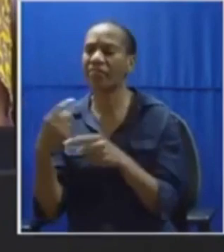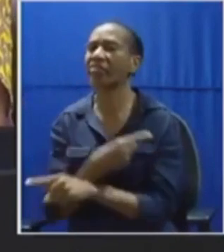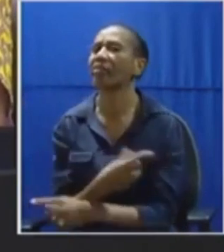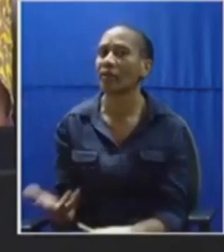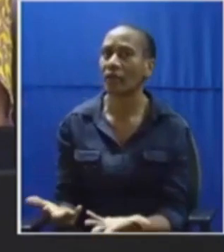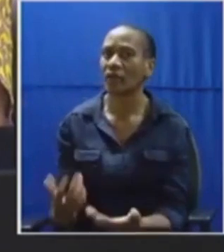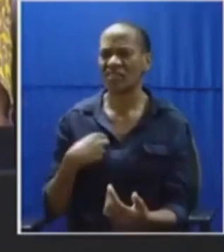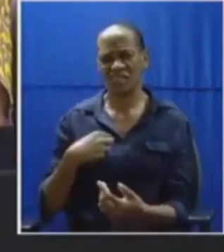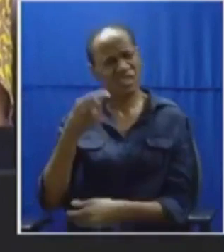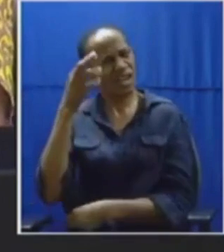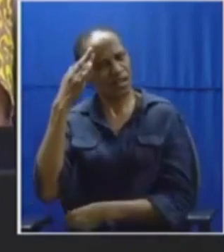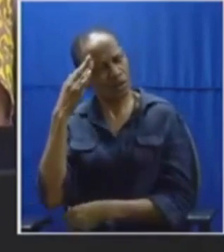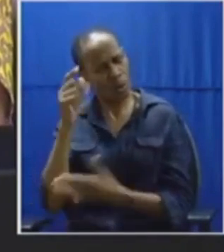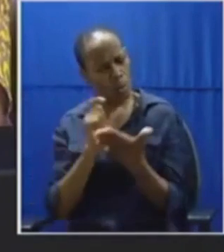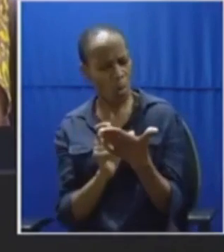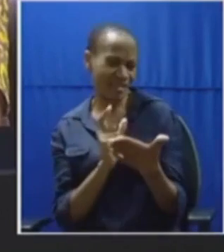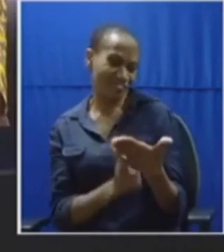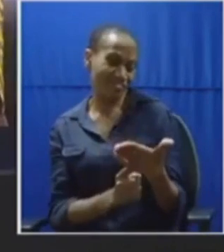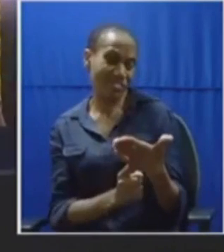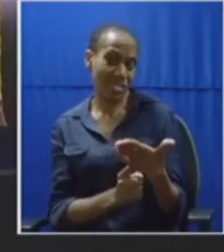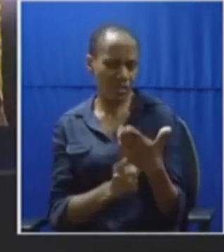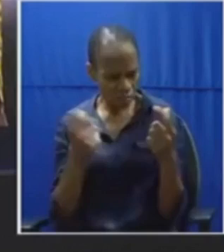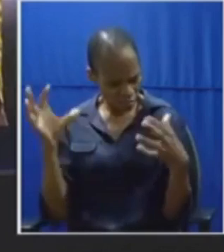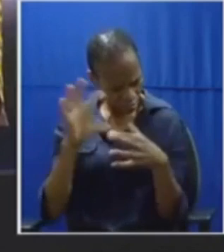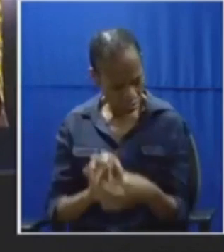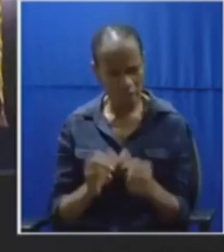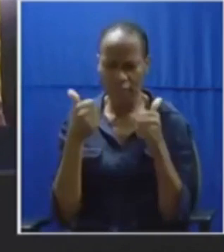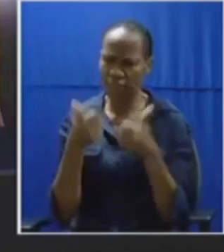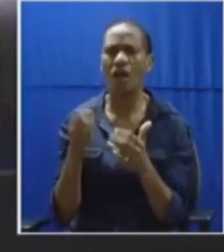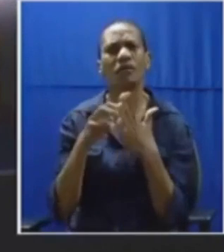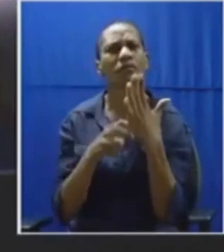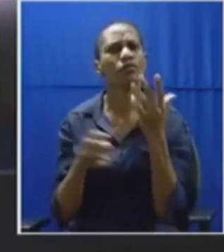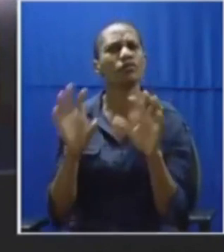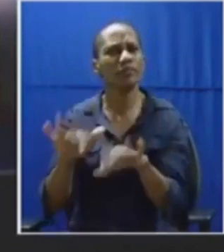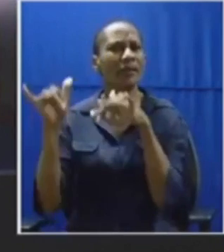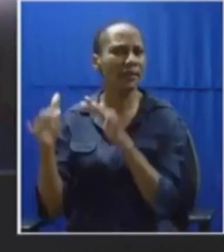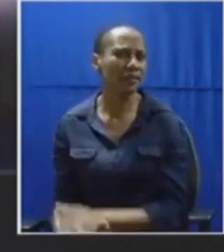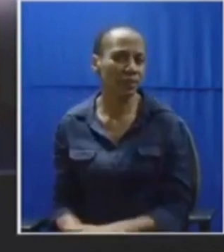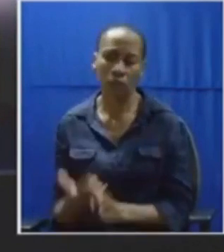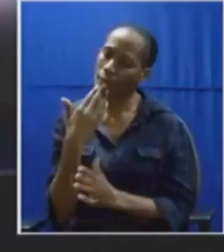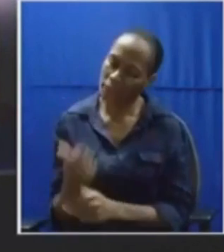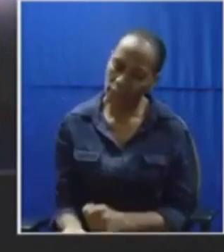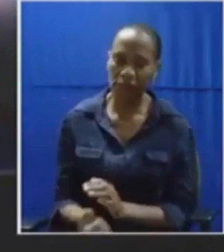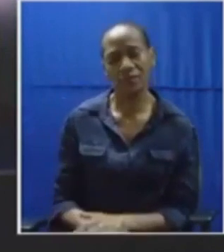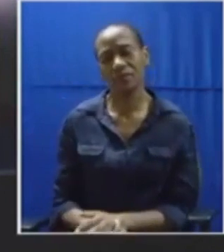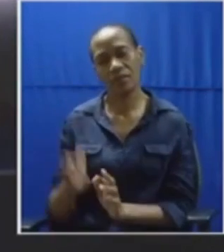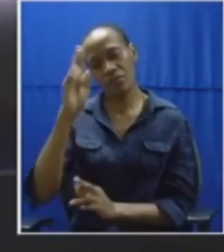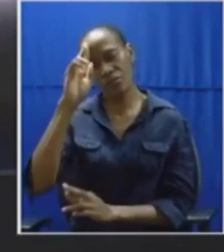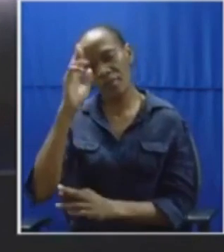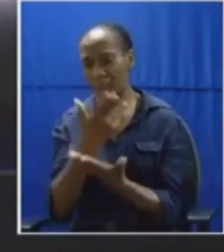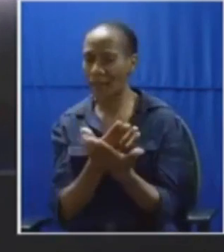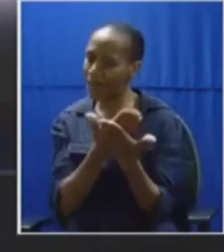illiteracy was not unparliamentary so please remember honorable members